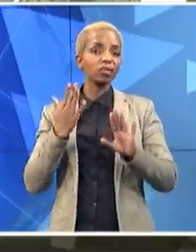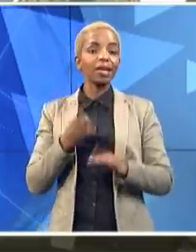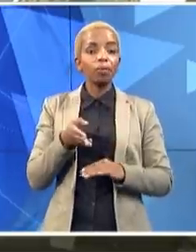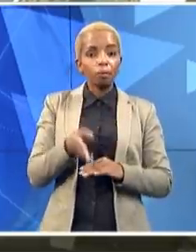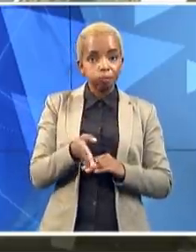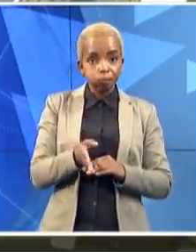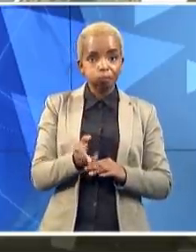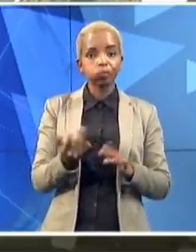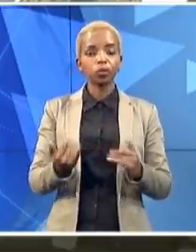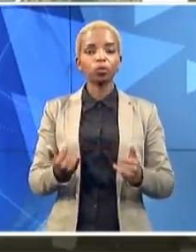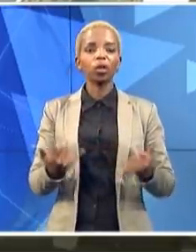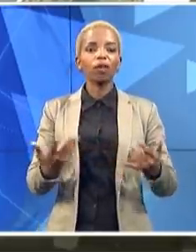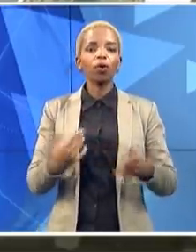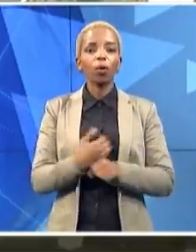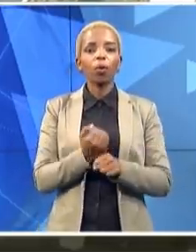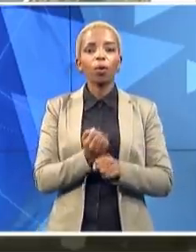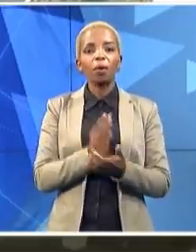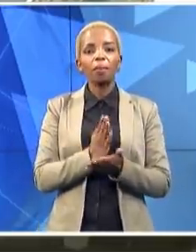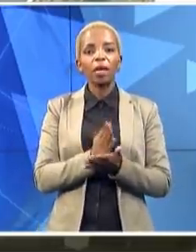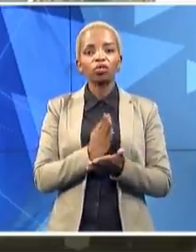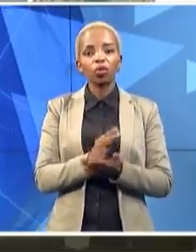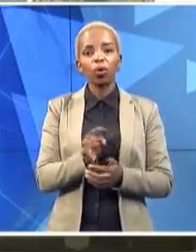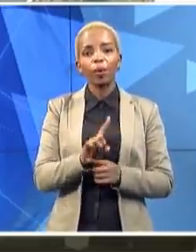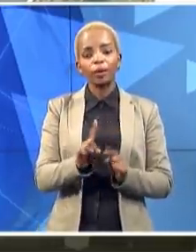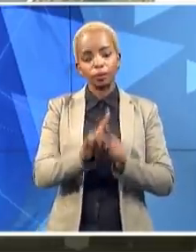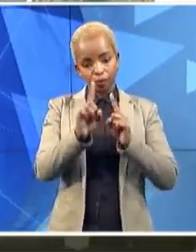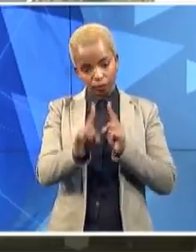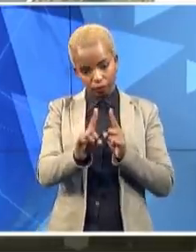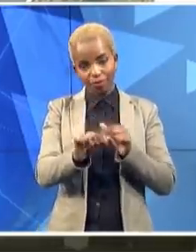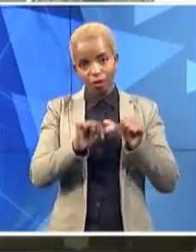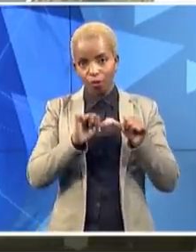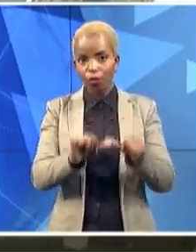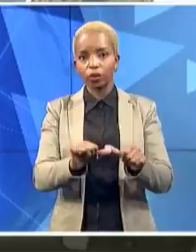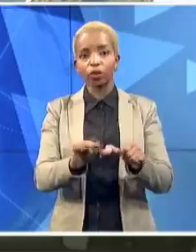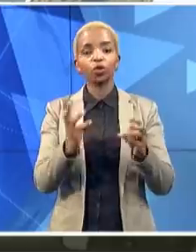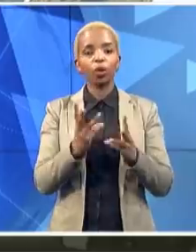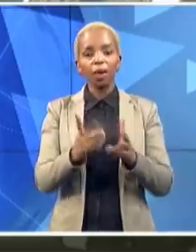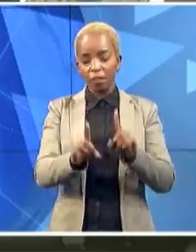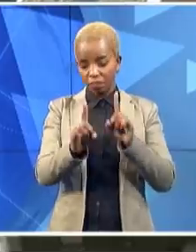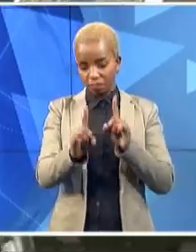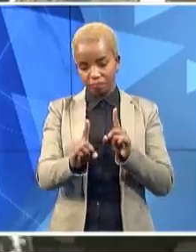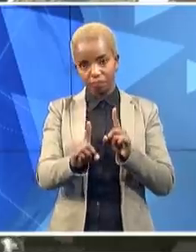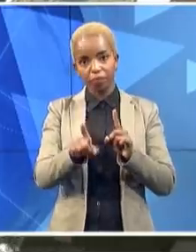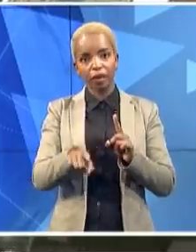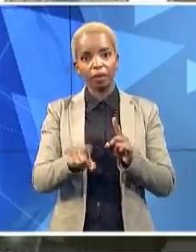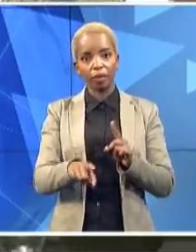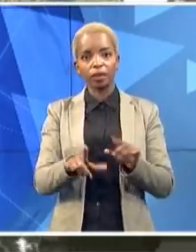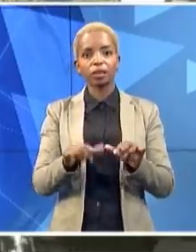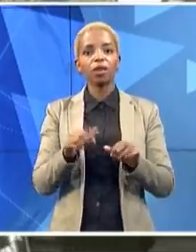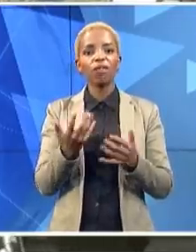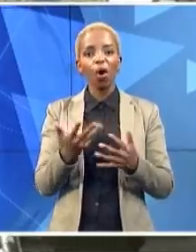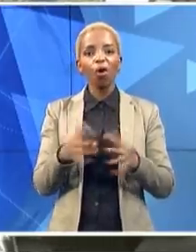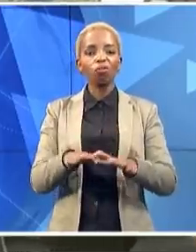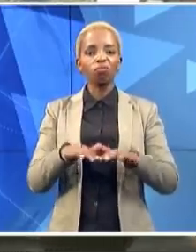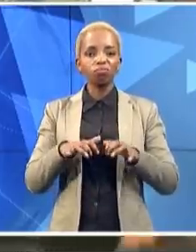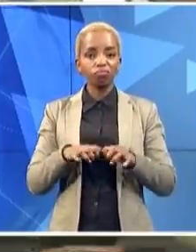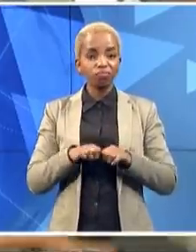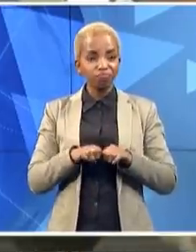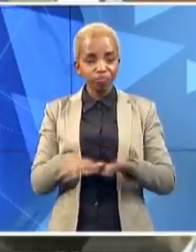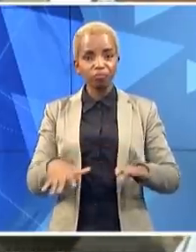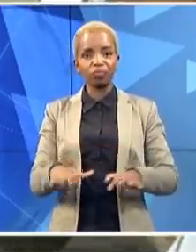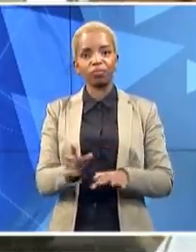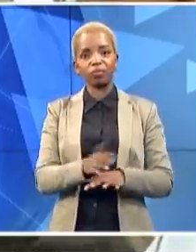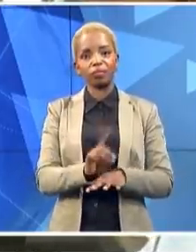distancing continues and that people do continue to stay in their homes and reduce the spread of the virus. And also going to be educating people on uprooting the